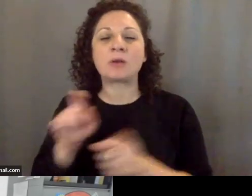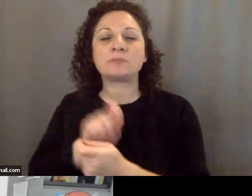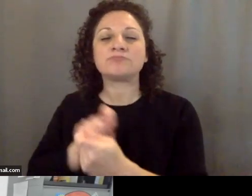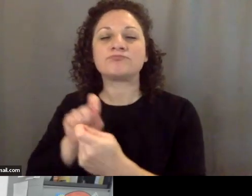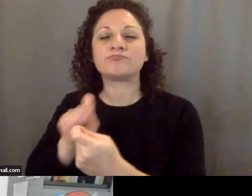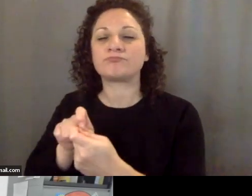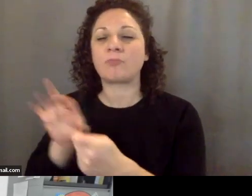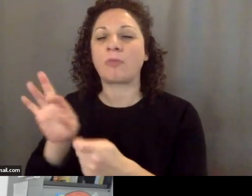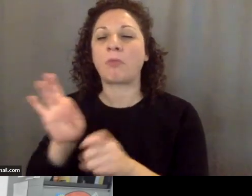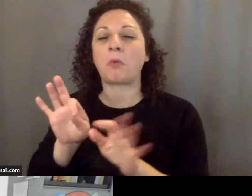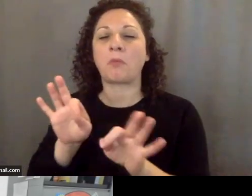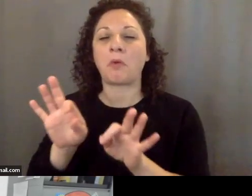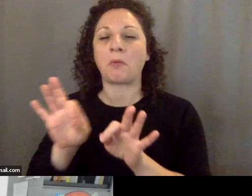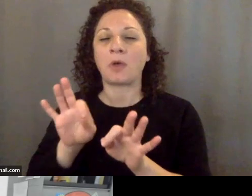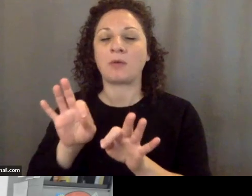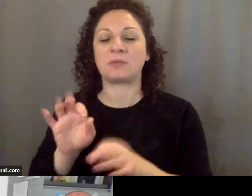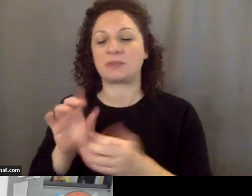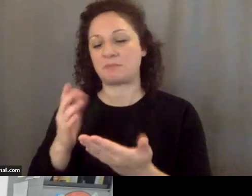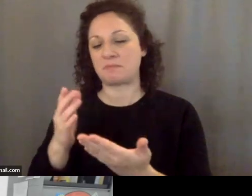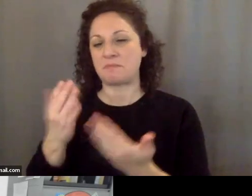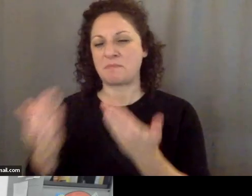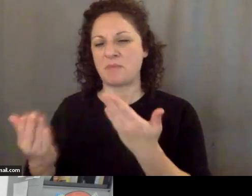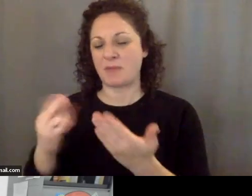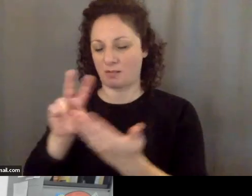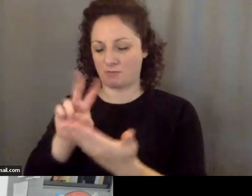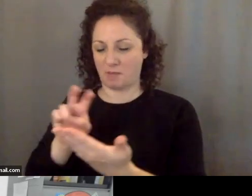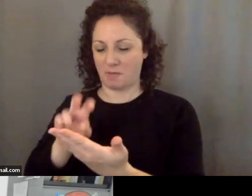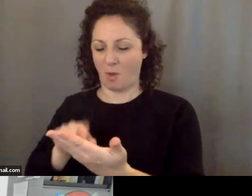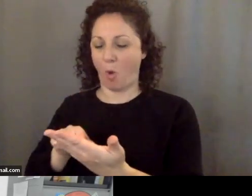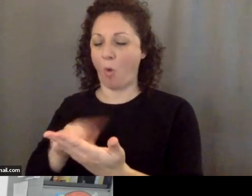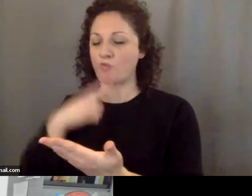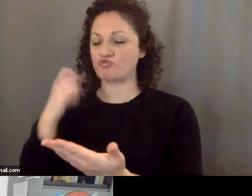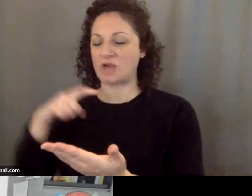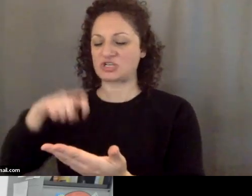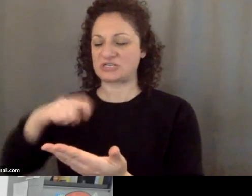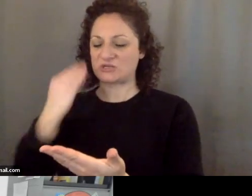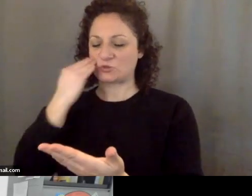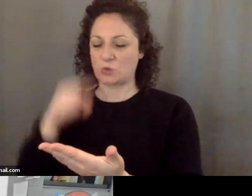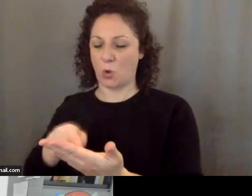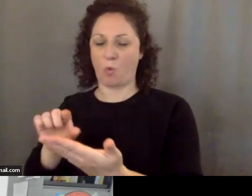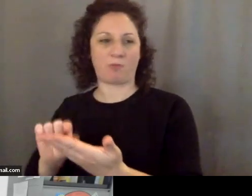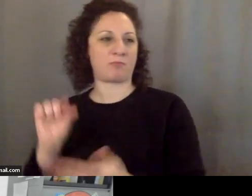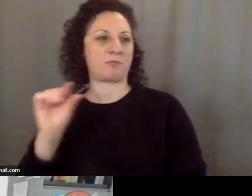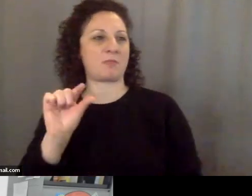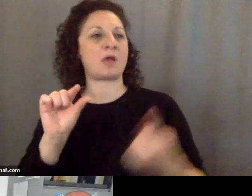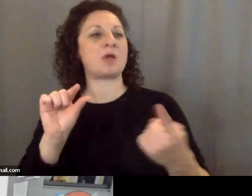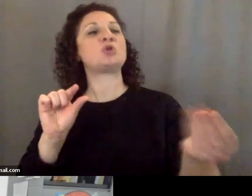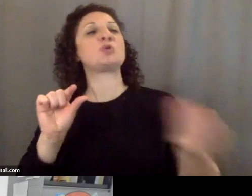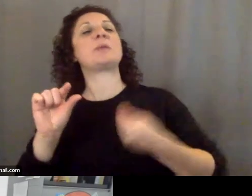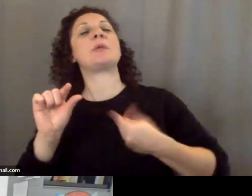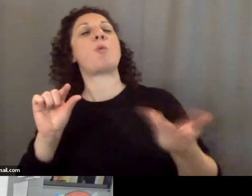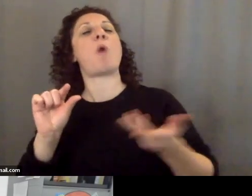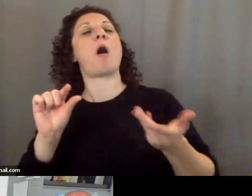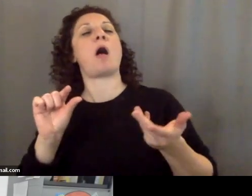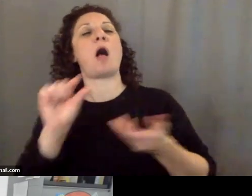all right Russia needs to know this and in return Russia what do we get from you the Chinese are very